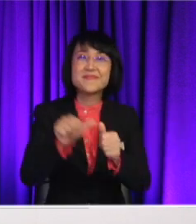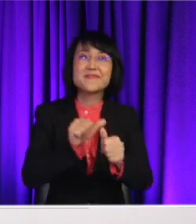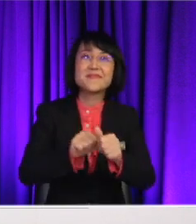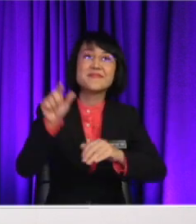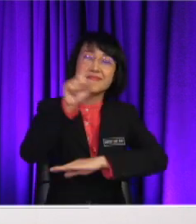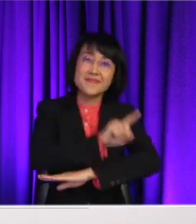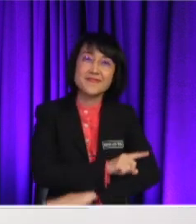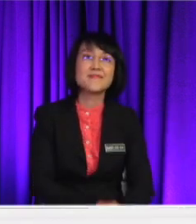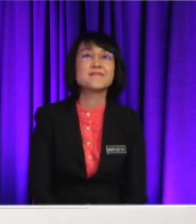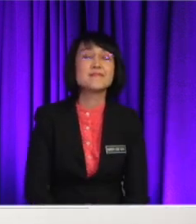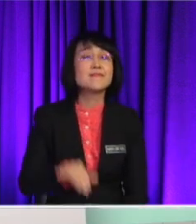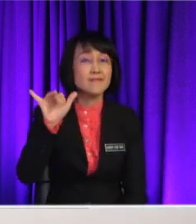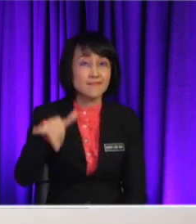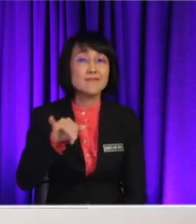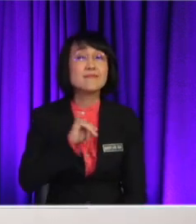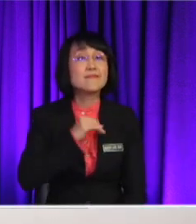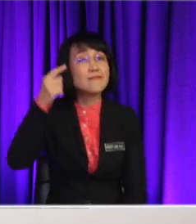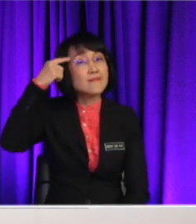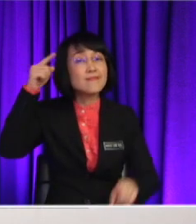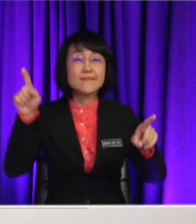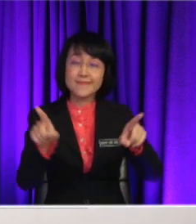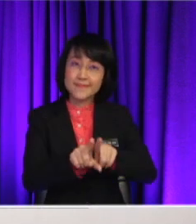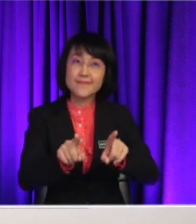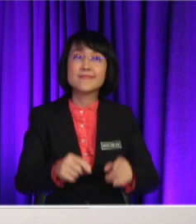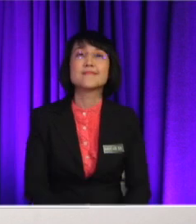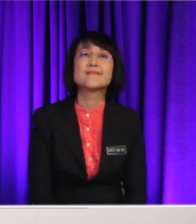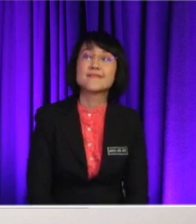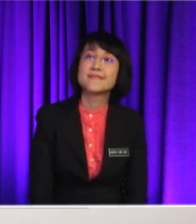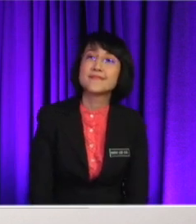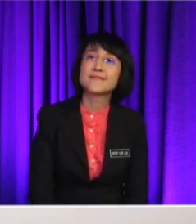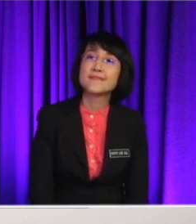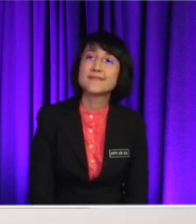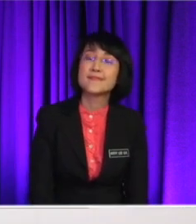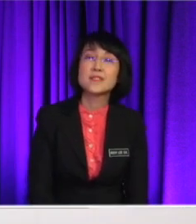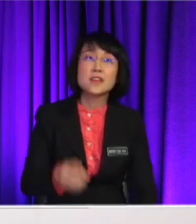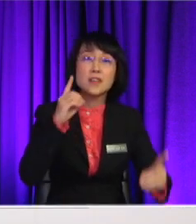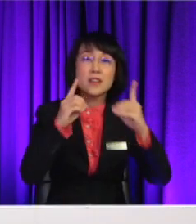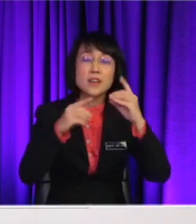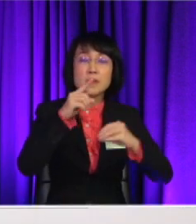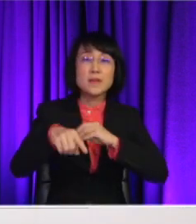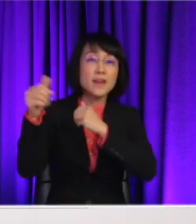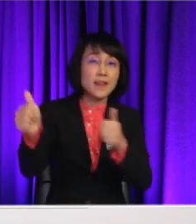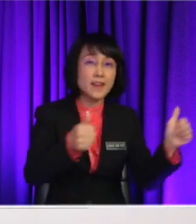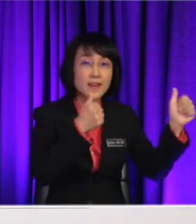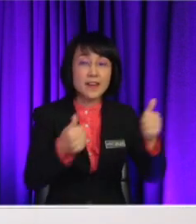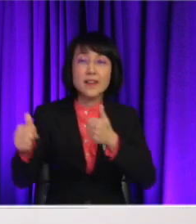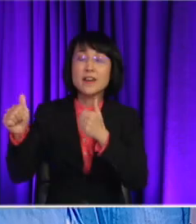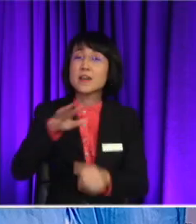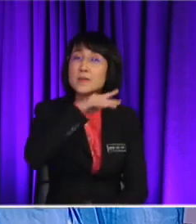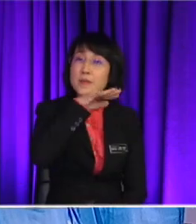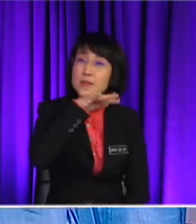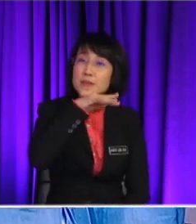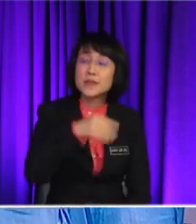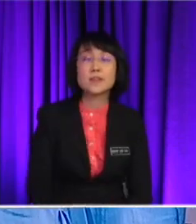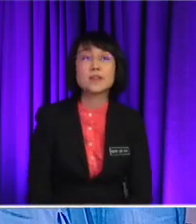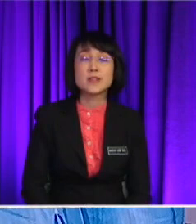can wear with you All right, okay So, they talked about air pollution, right? They say like in picture A, the